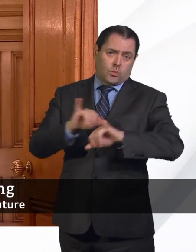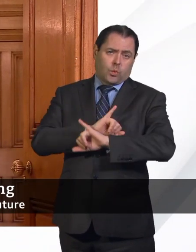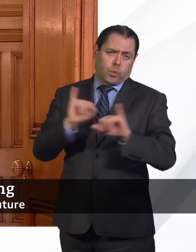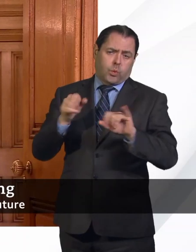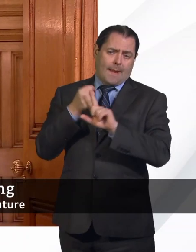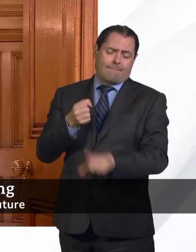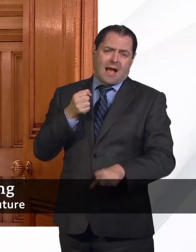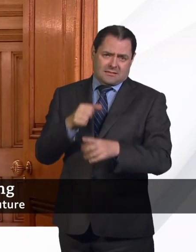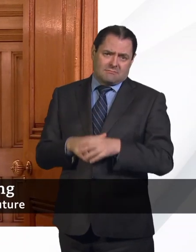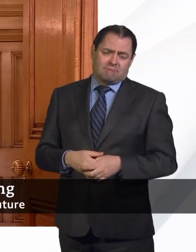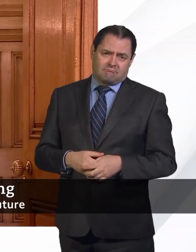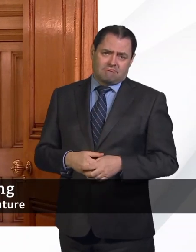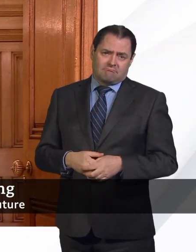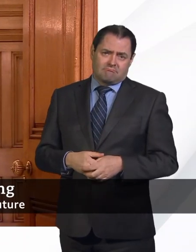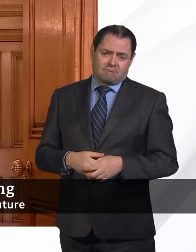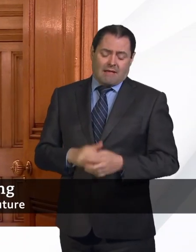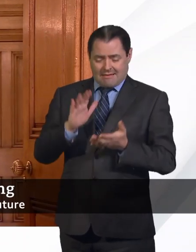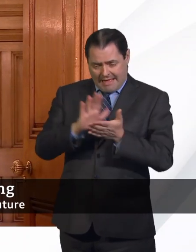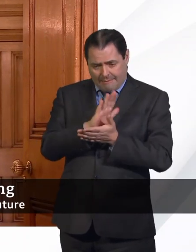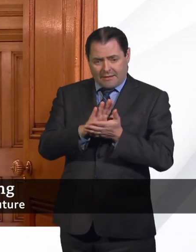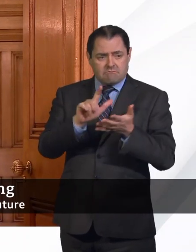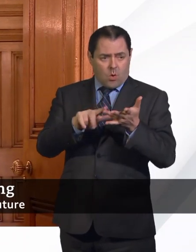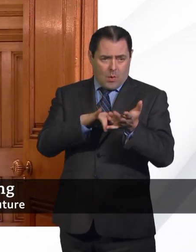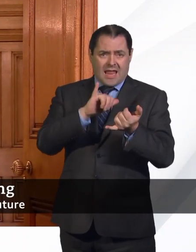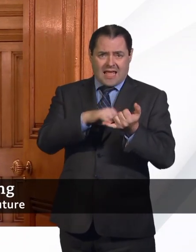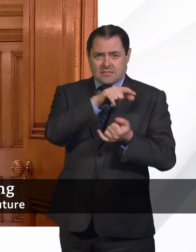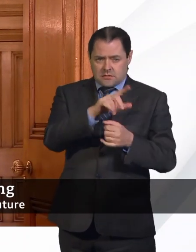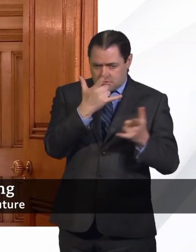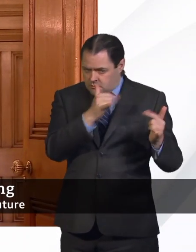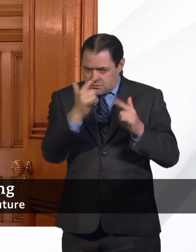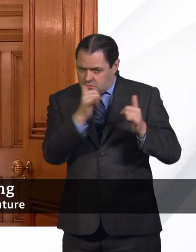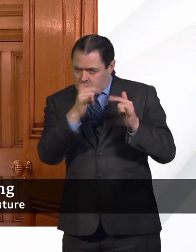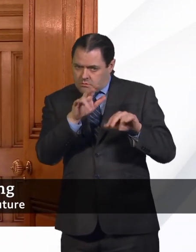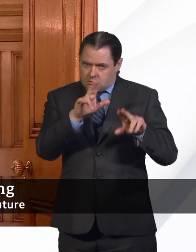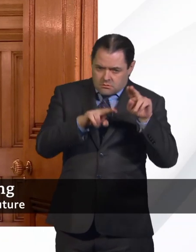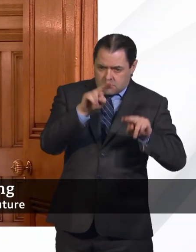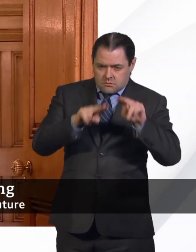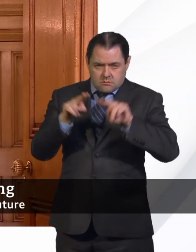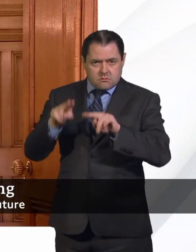I welcome the ONS's vigilance in measuring it.